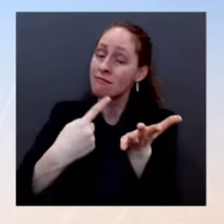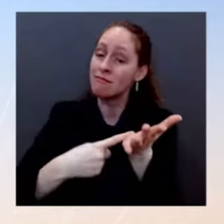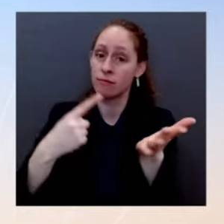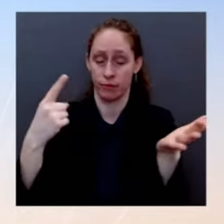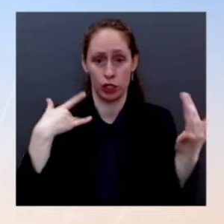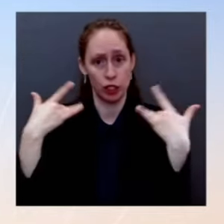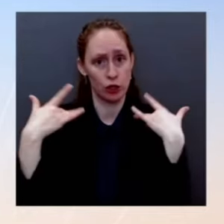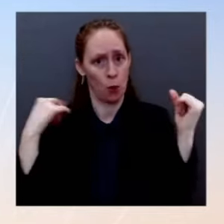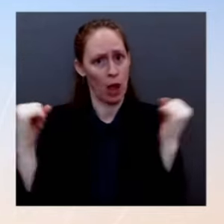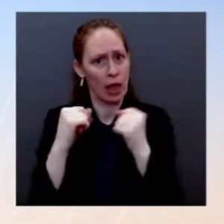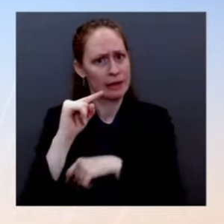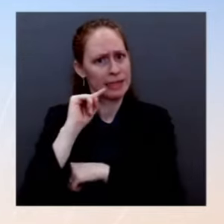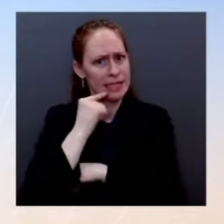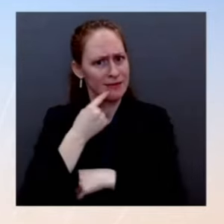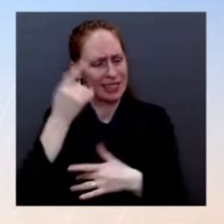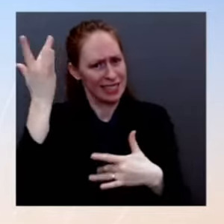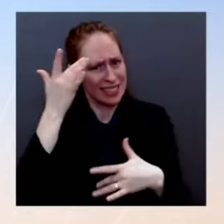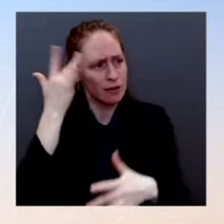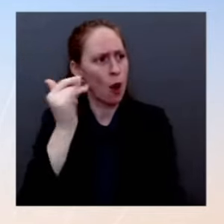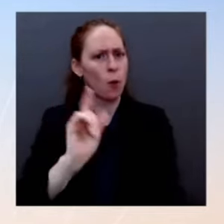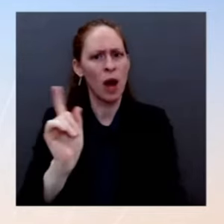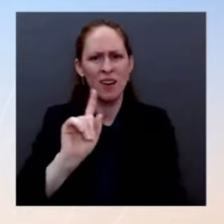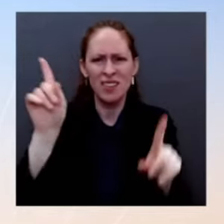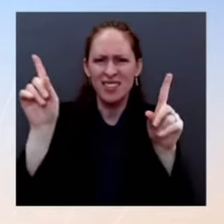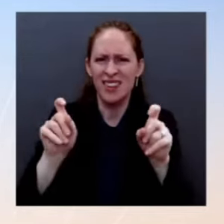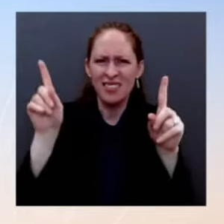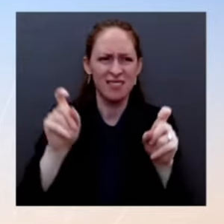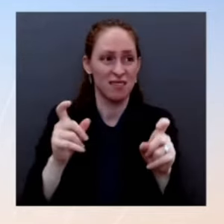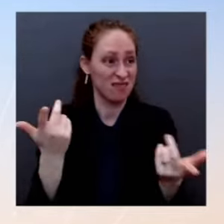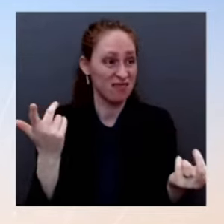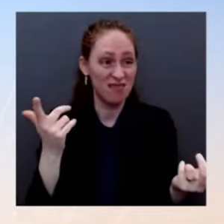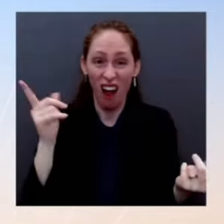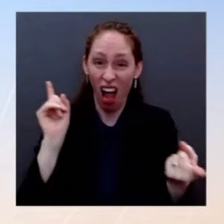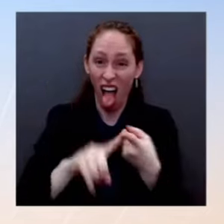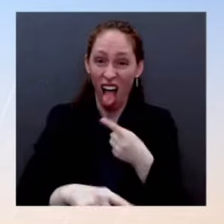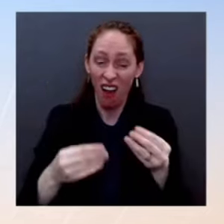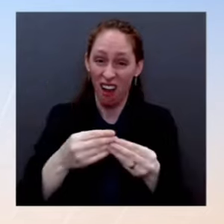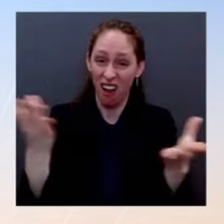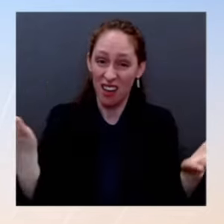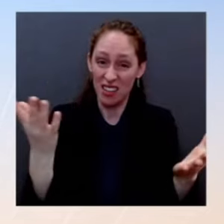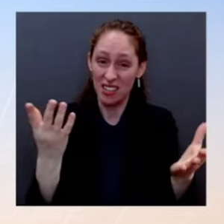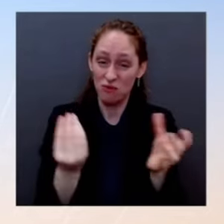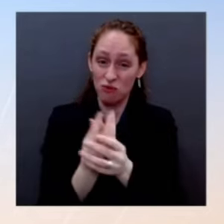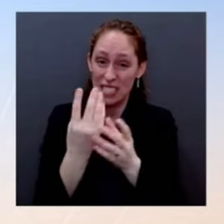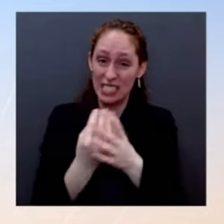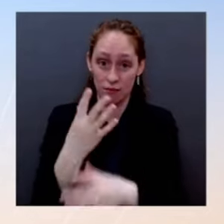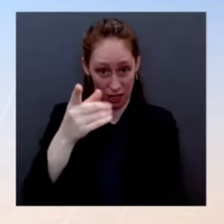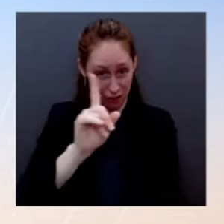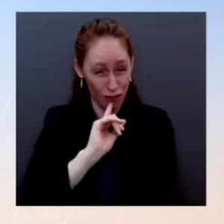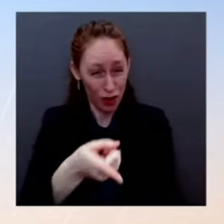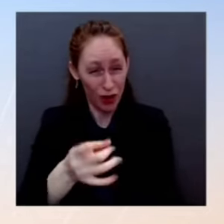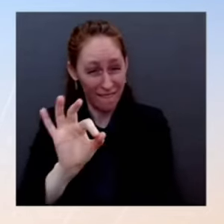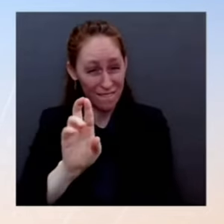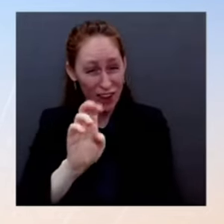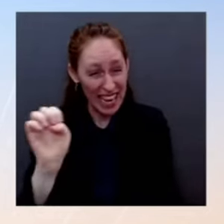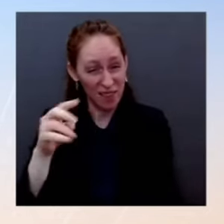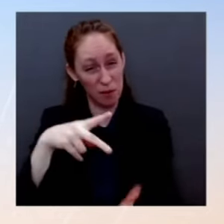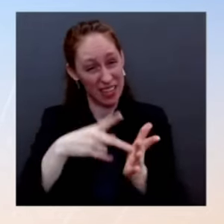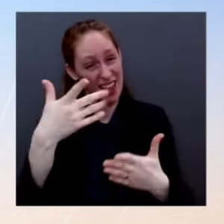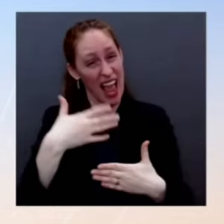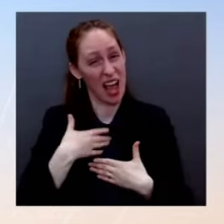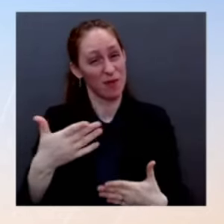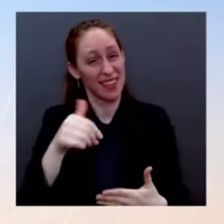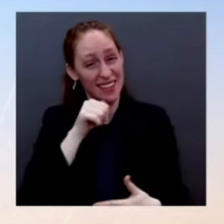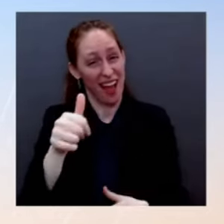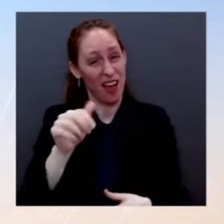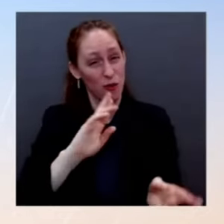So will you admit that these free tests you guys promised are not going to be ready until after the Omicron surge? I think I gave an